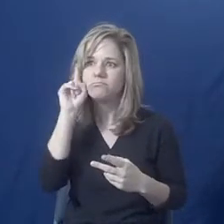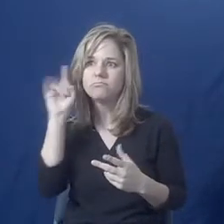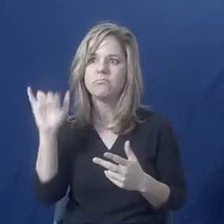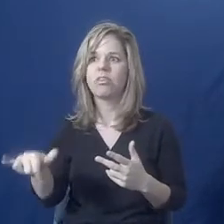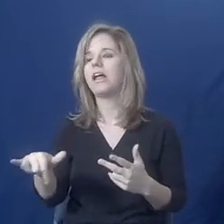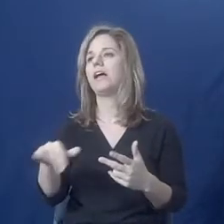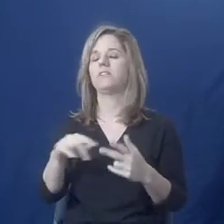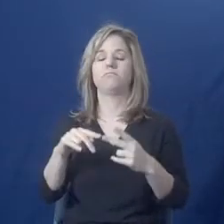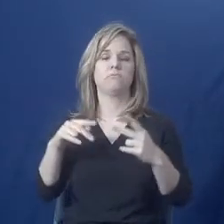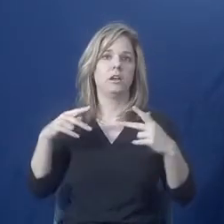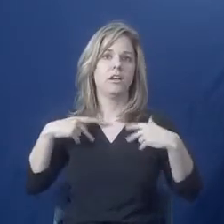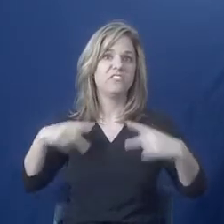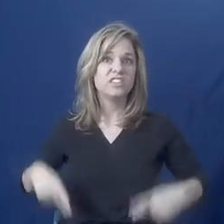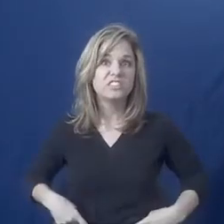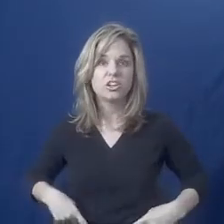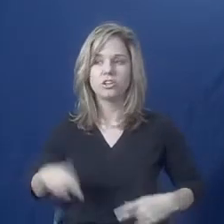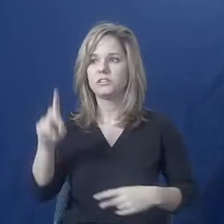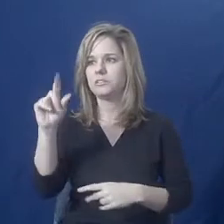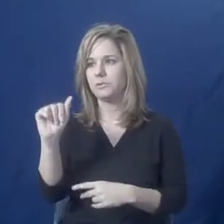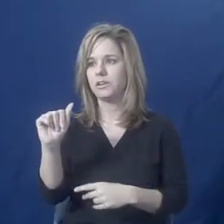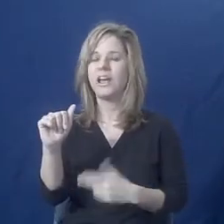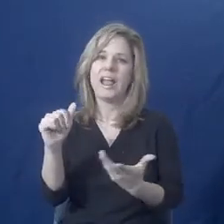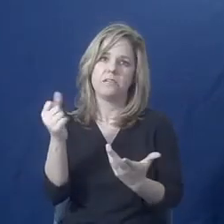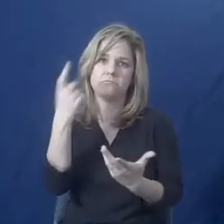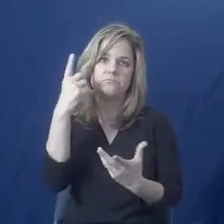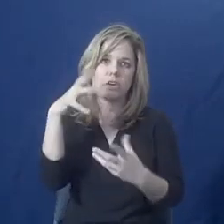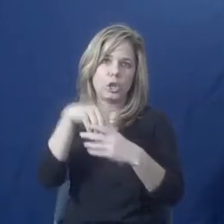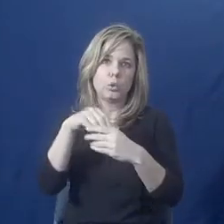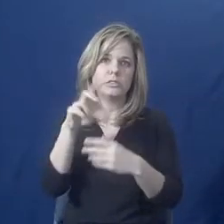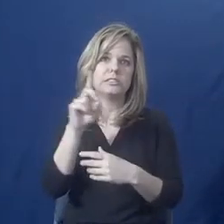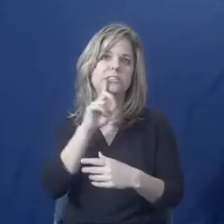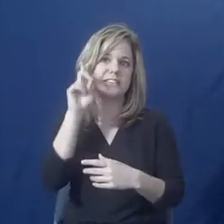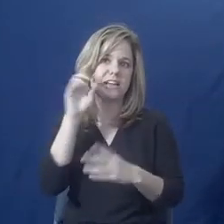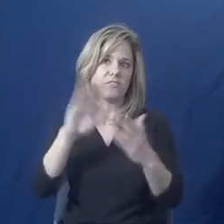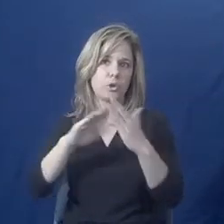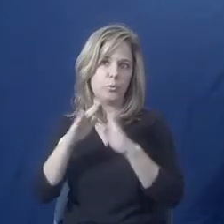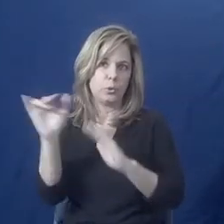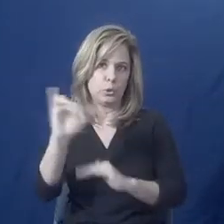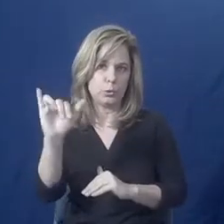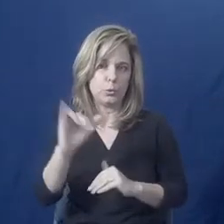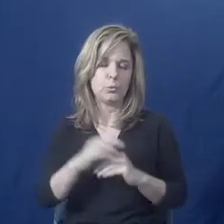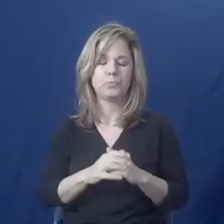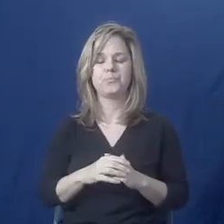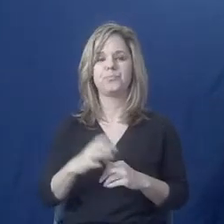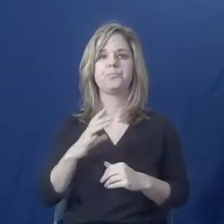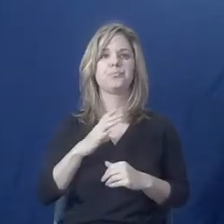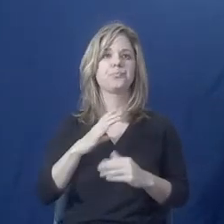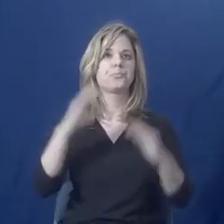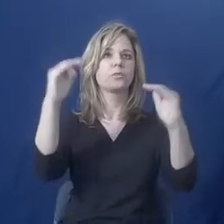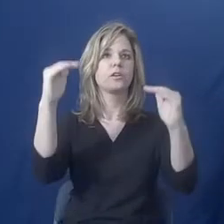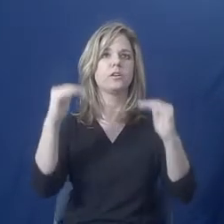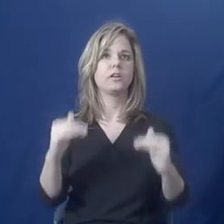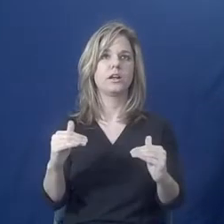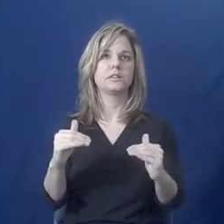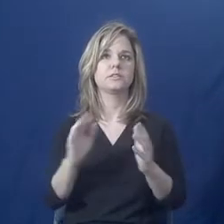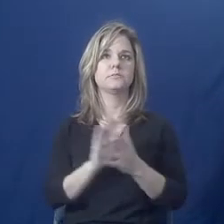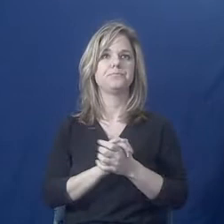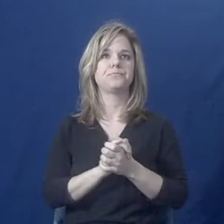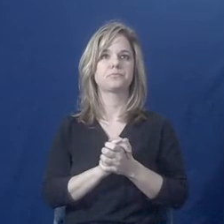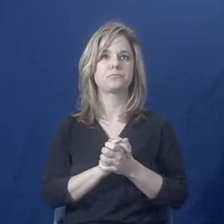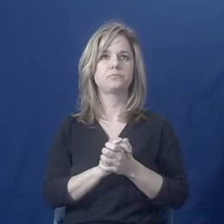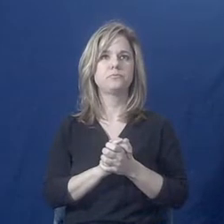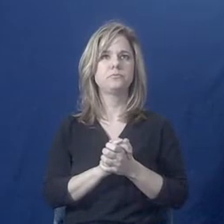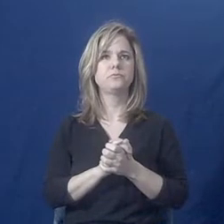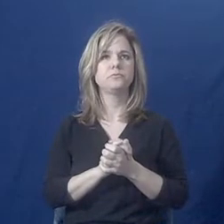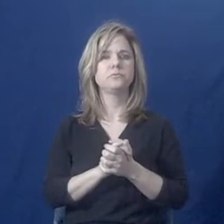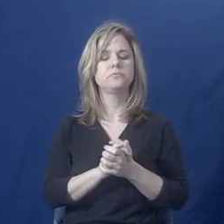And also, I should have put in there the deaf community. If you go to your next slide, talk about